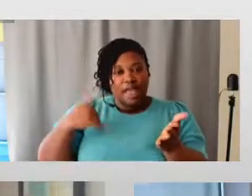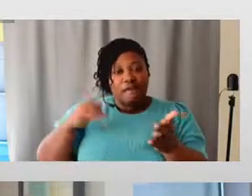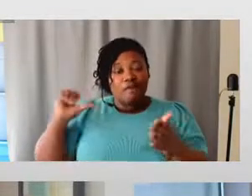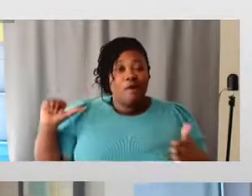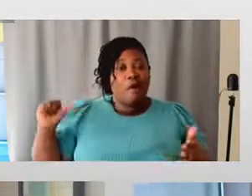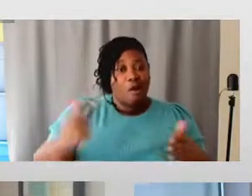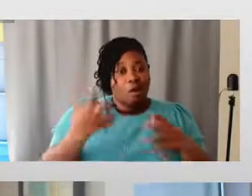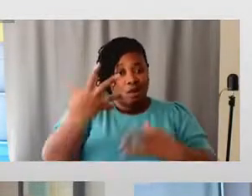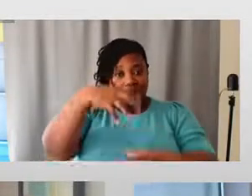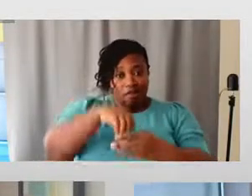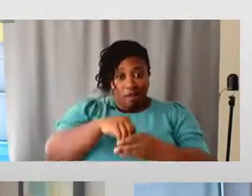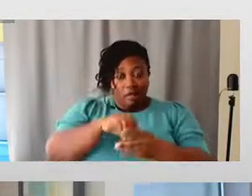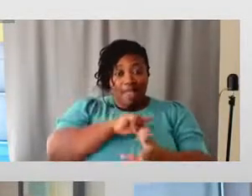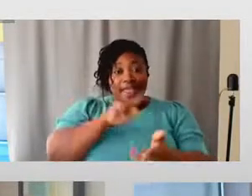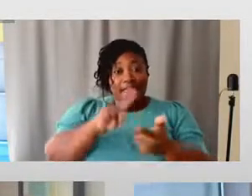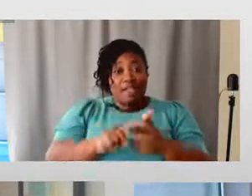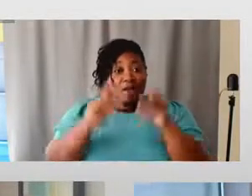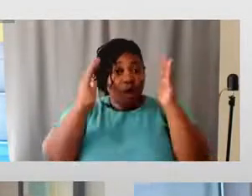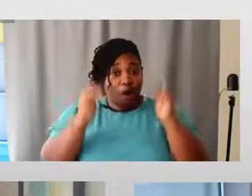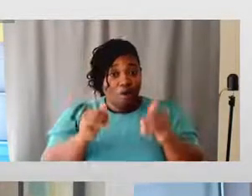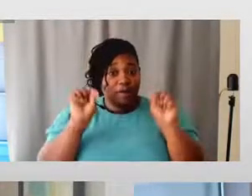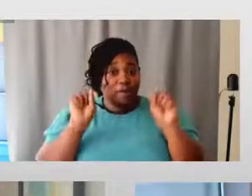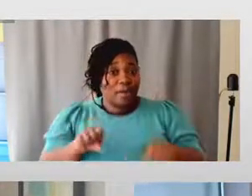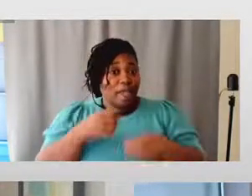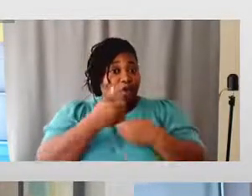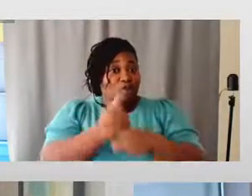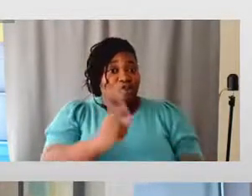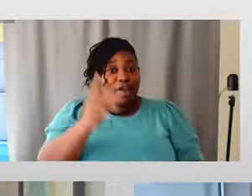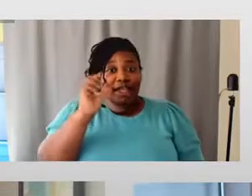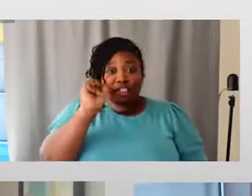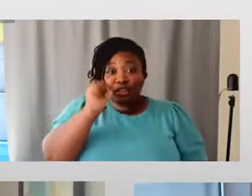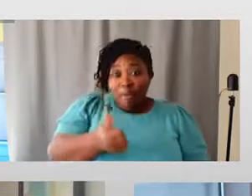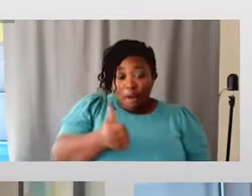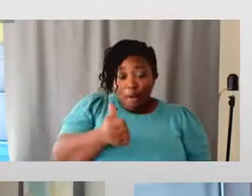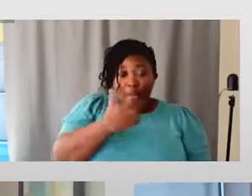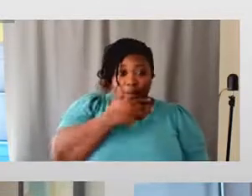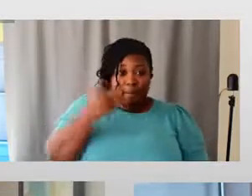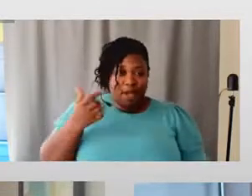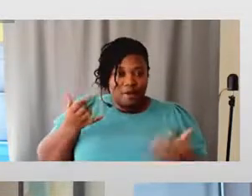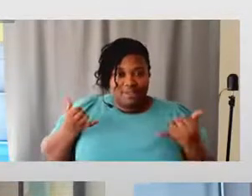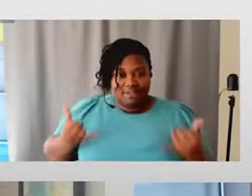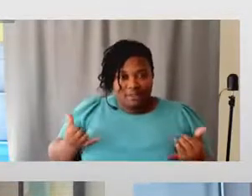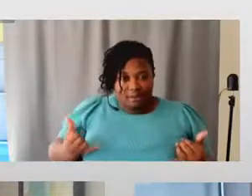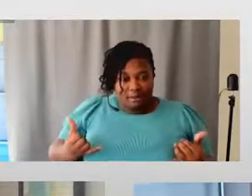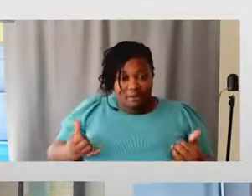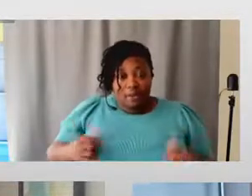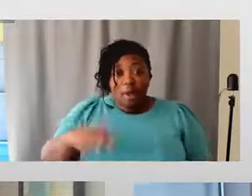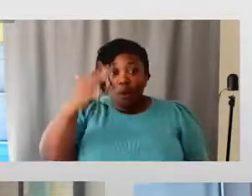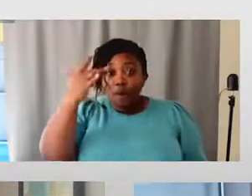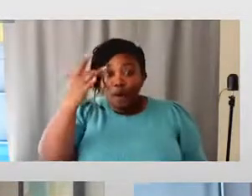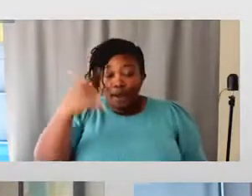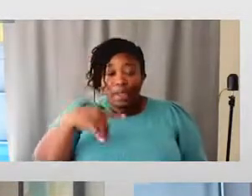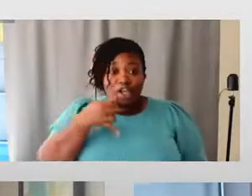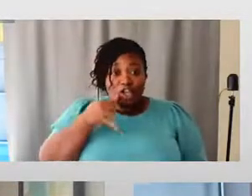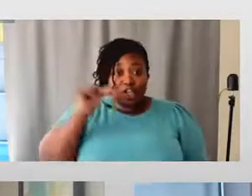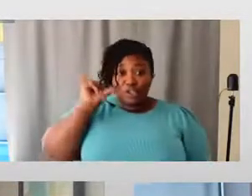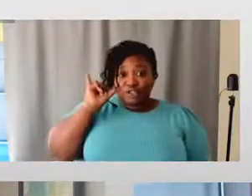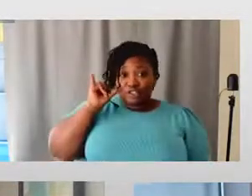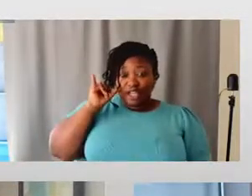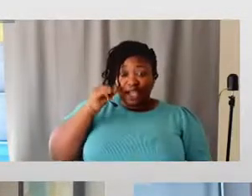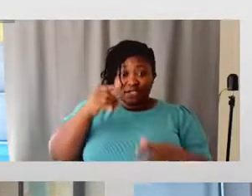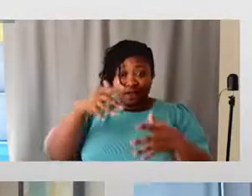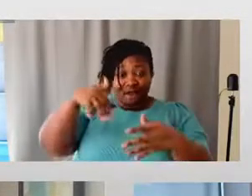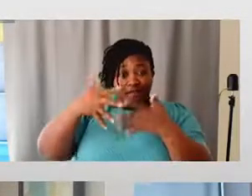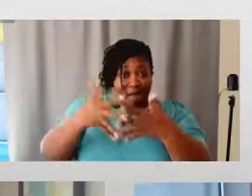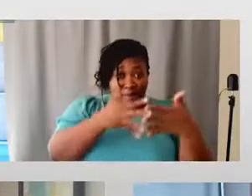we can create a tomorrow that is better than people's yesterday. Because the yesterdays of America did not include